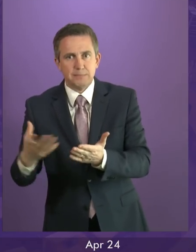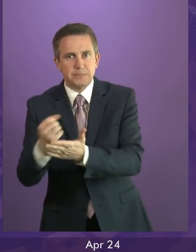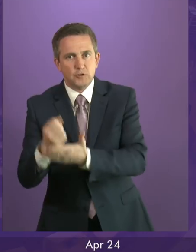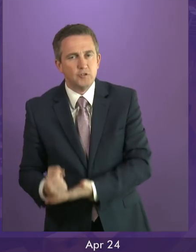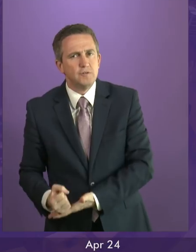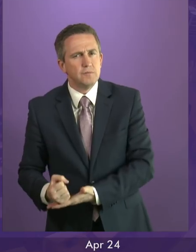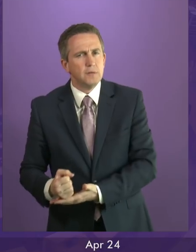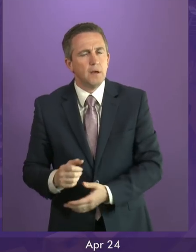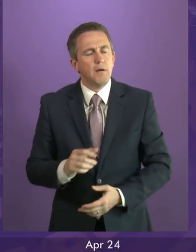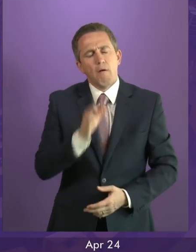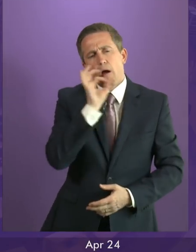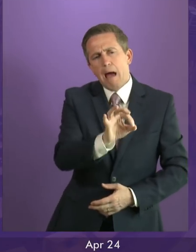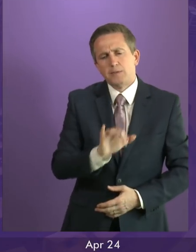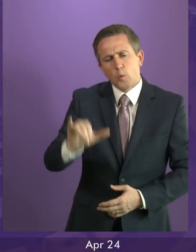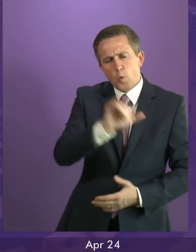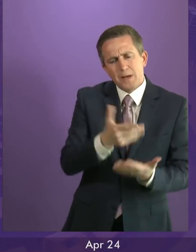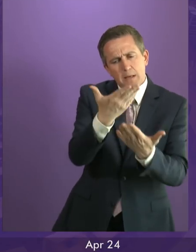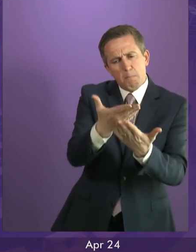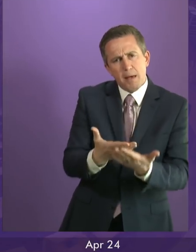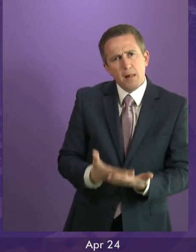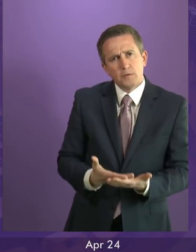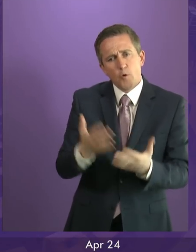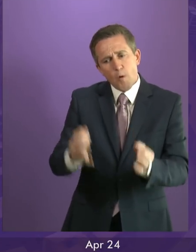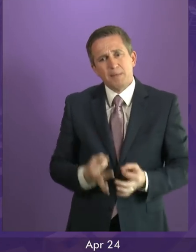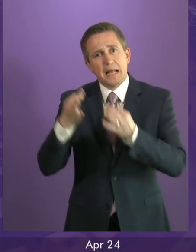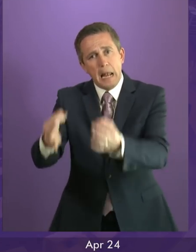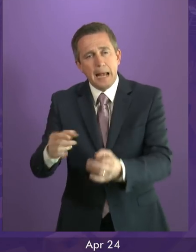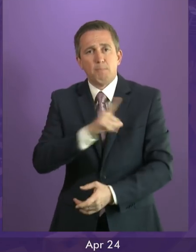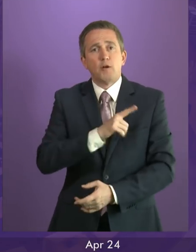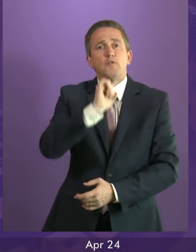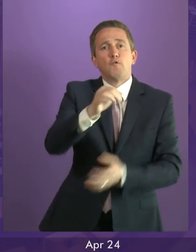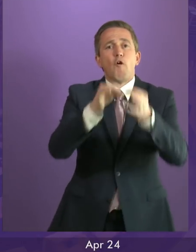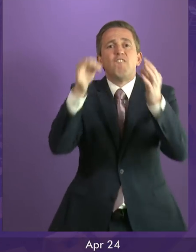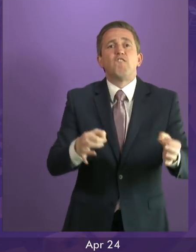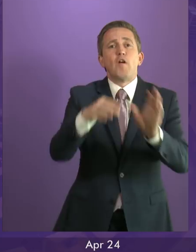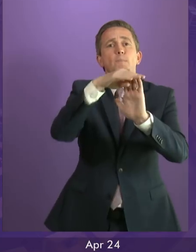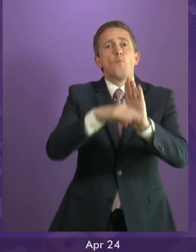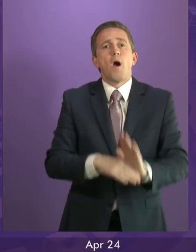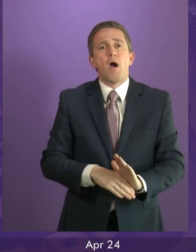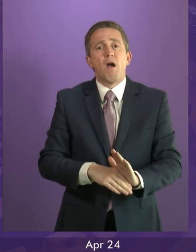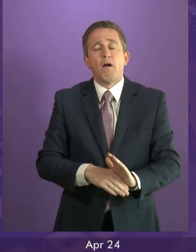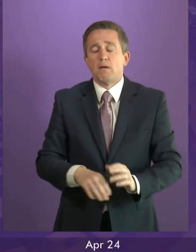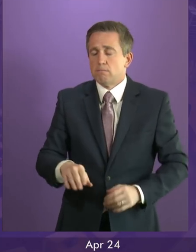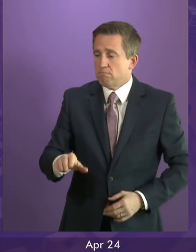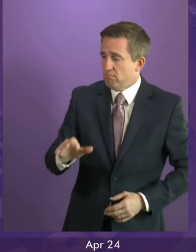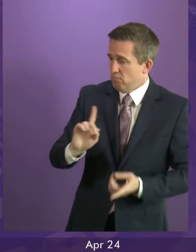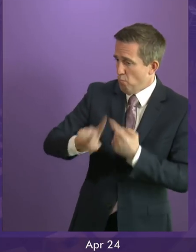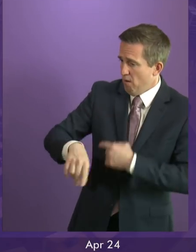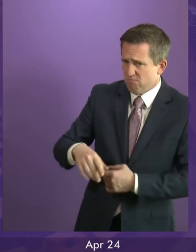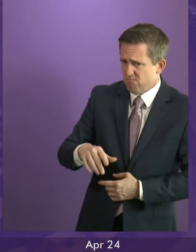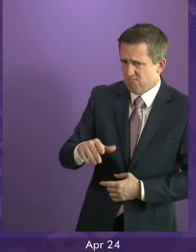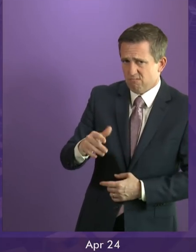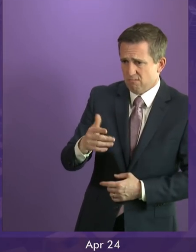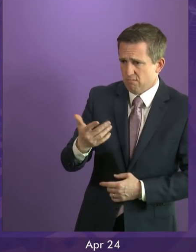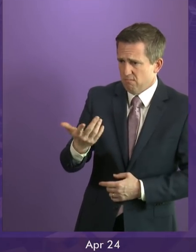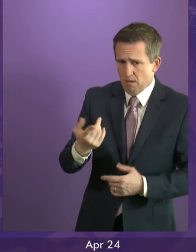which bills or proposed bills are likely to be delayed? First Minister. I don't expect this to have an effect